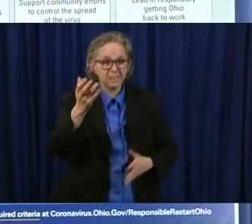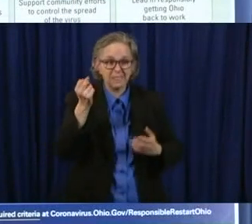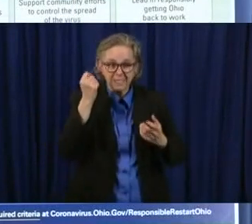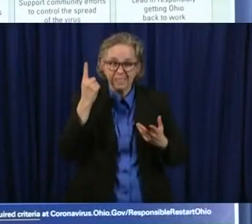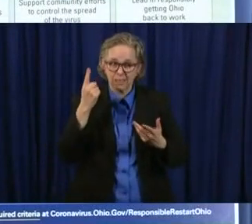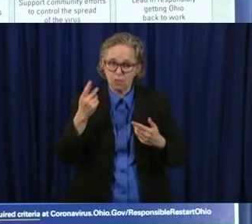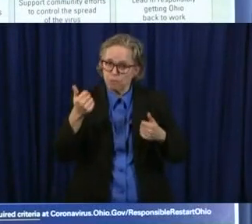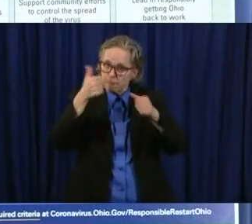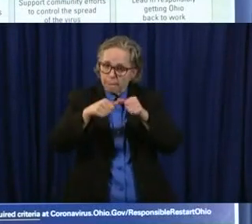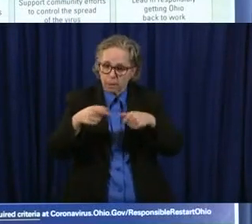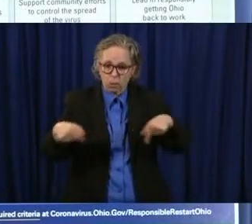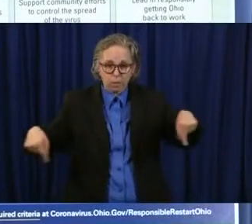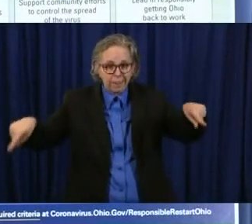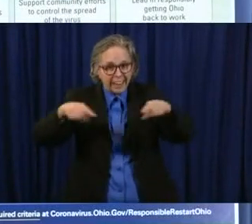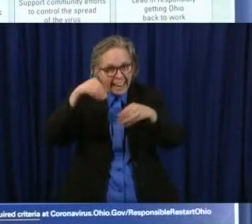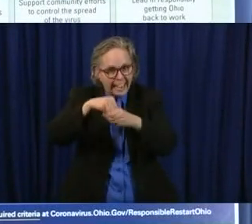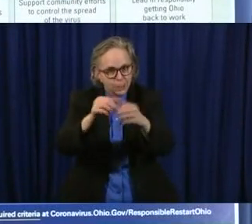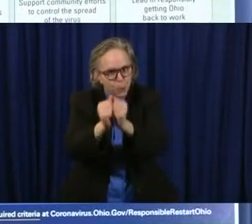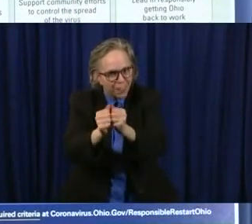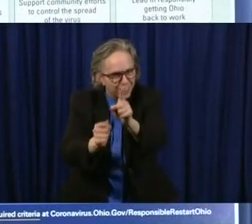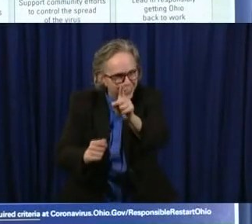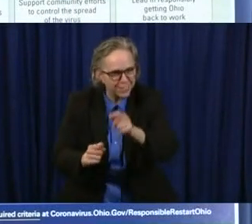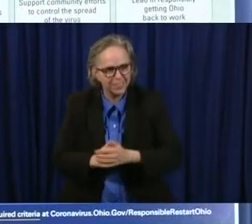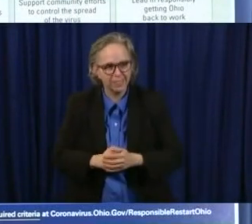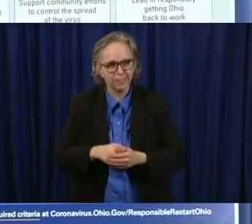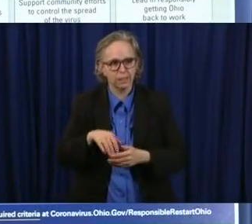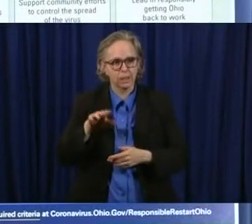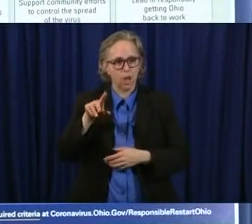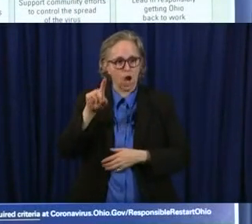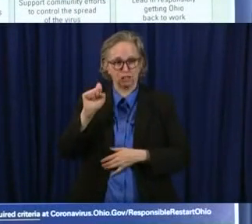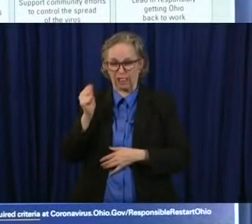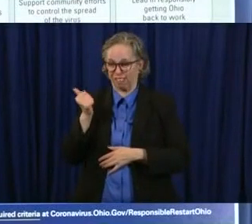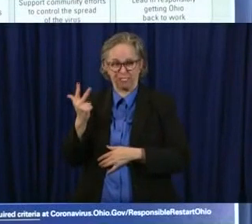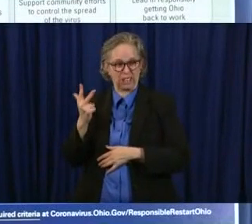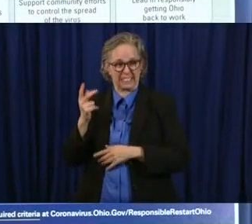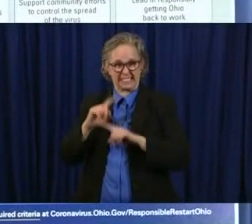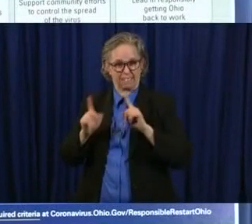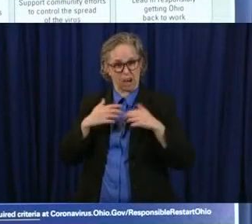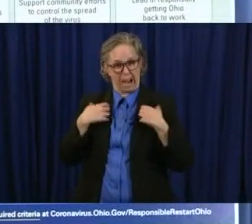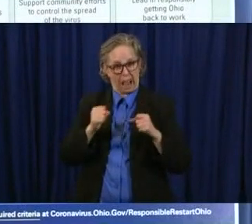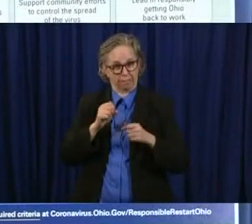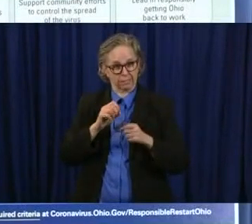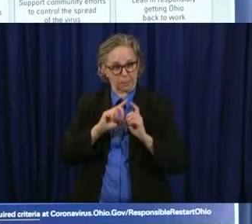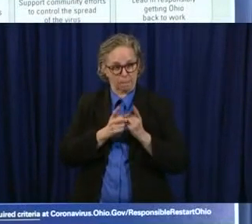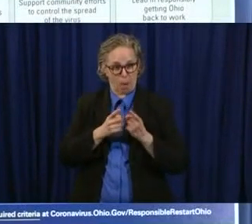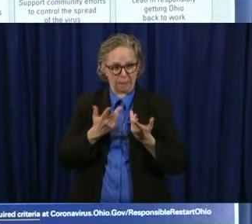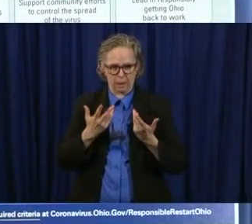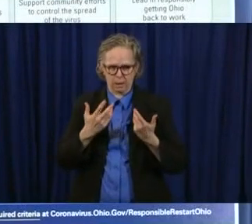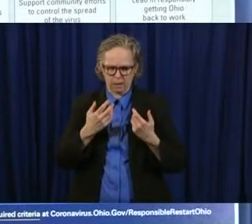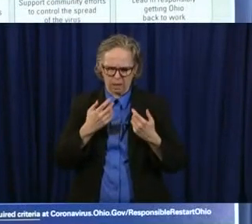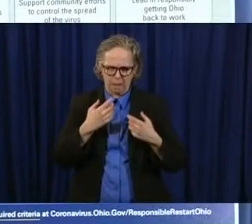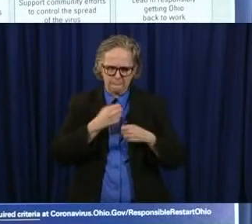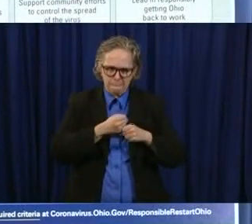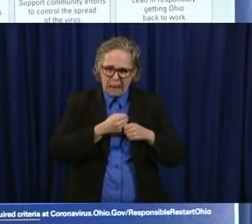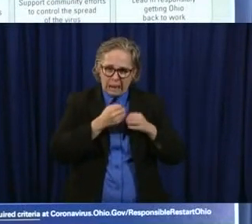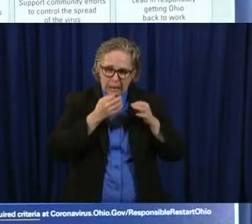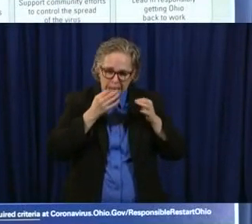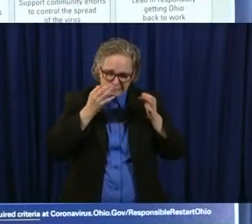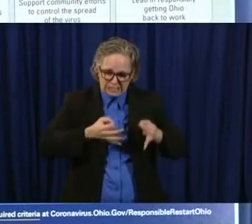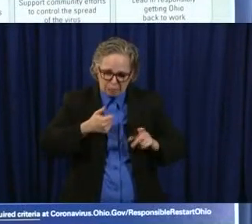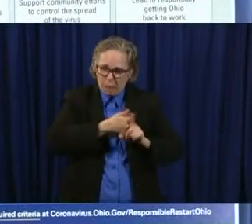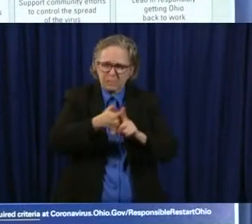113 health departments make separate individual decisions i think would have been a disaster across the state of ohio